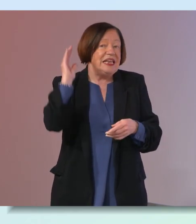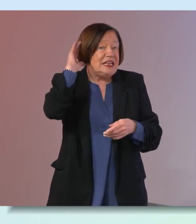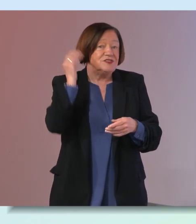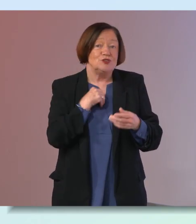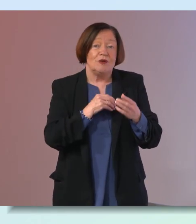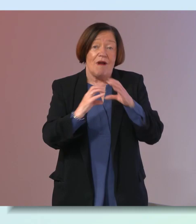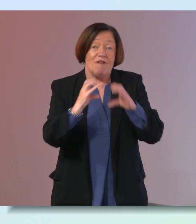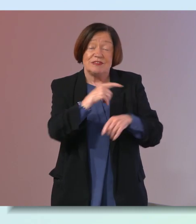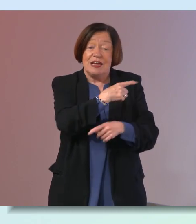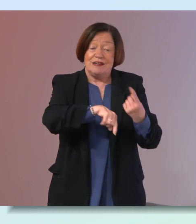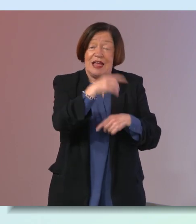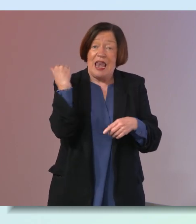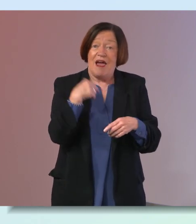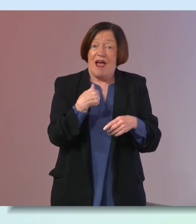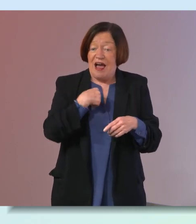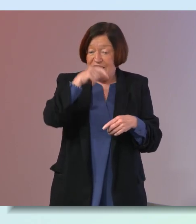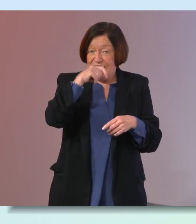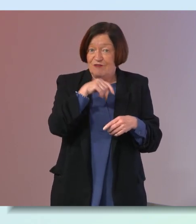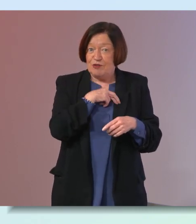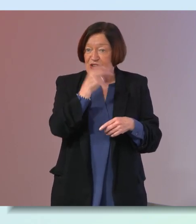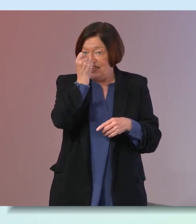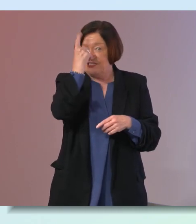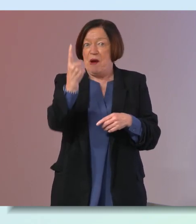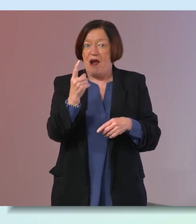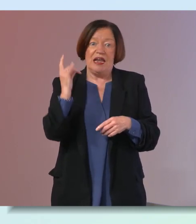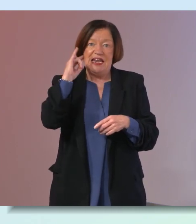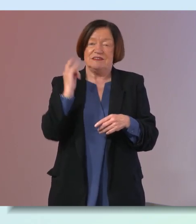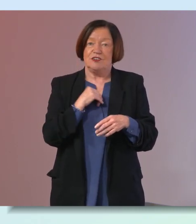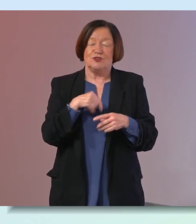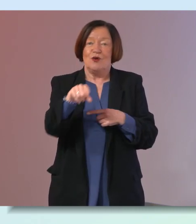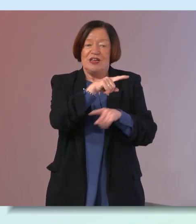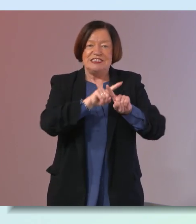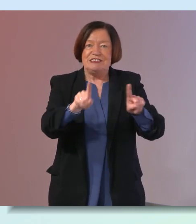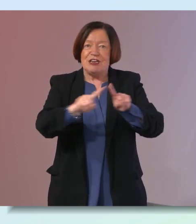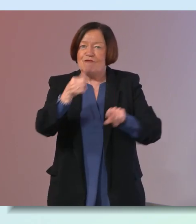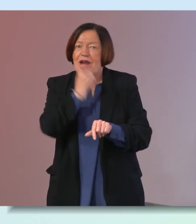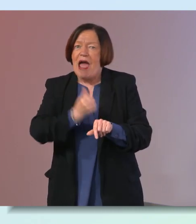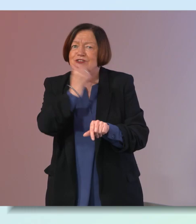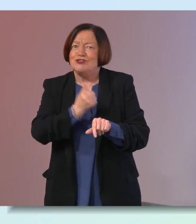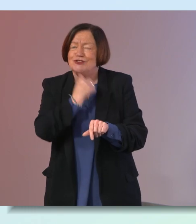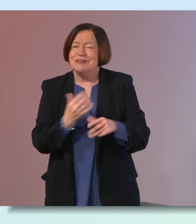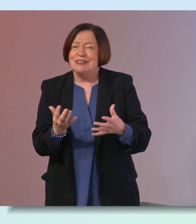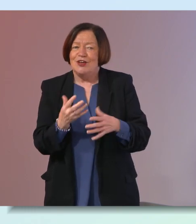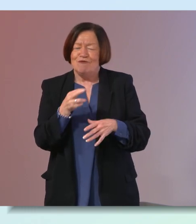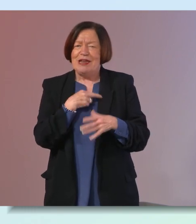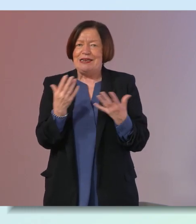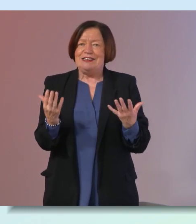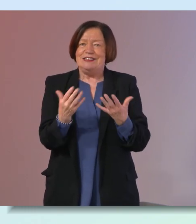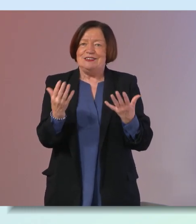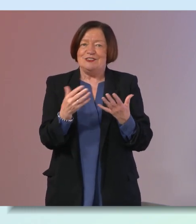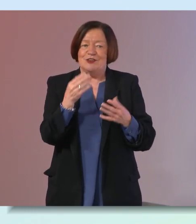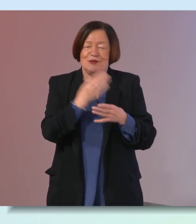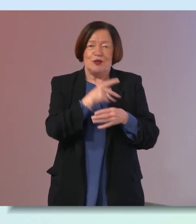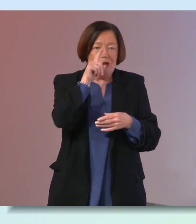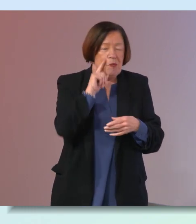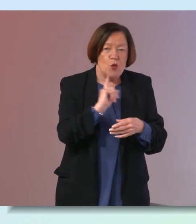the conversation the last while i've actually been really inspired listening to the different answers and that really you know between the blue